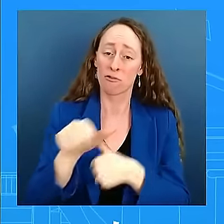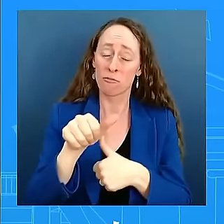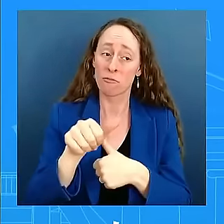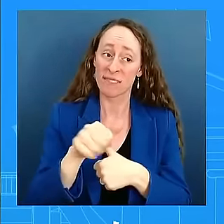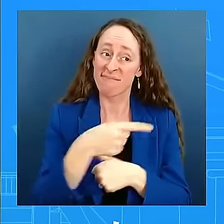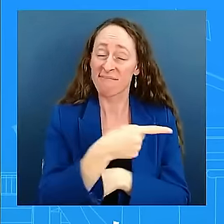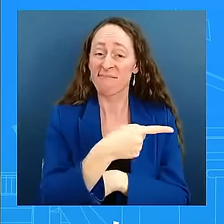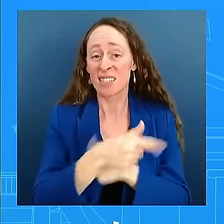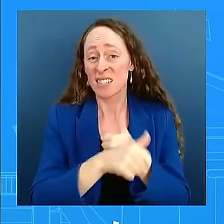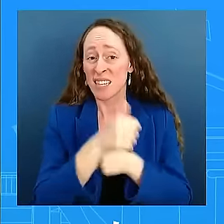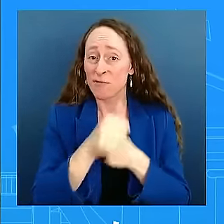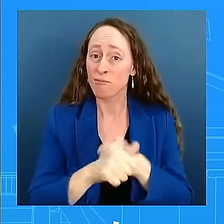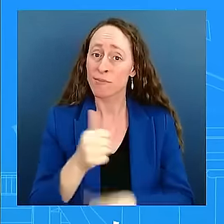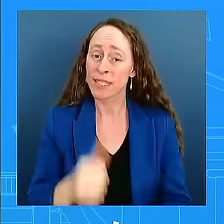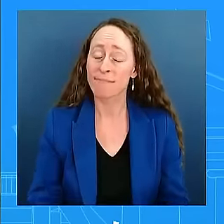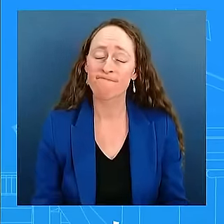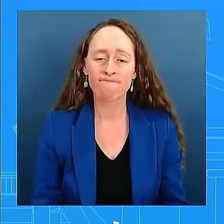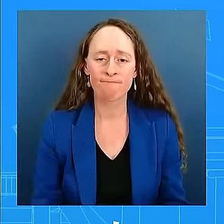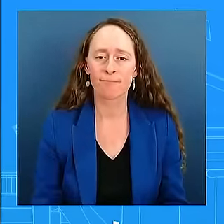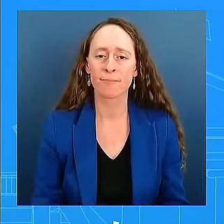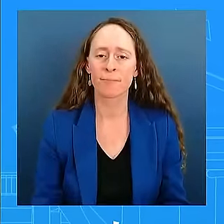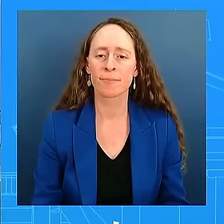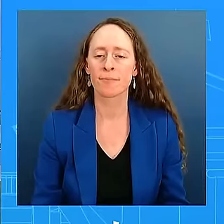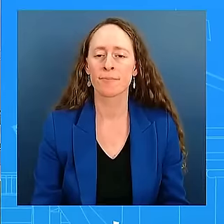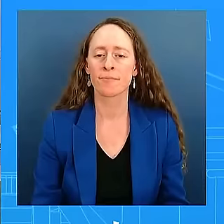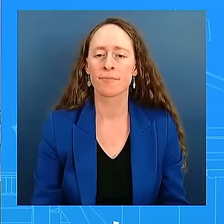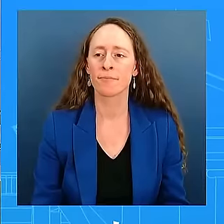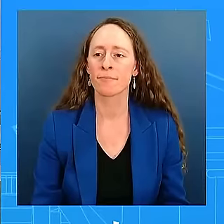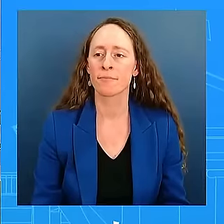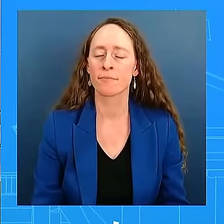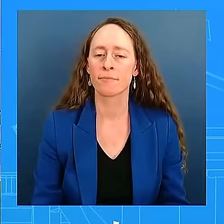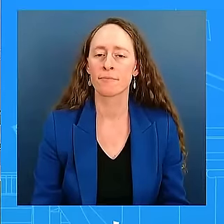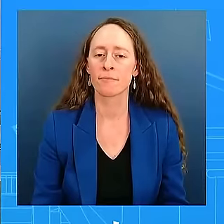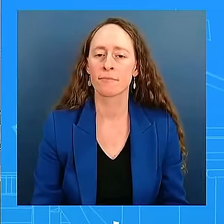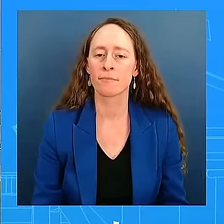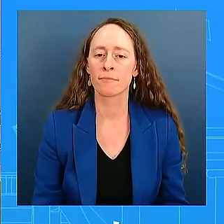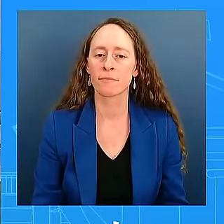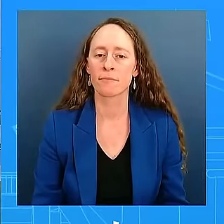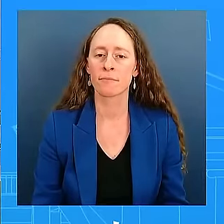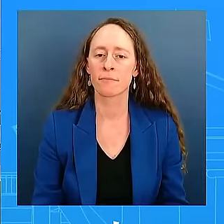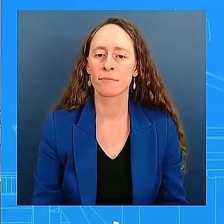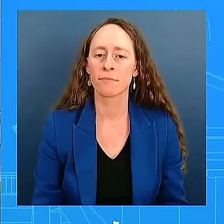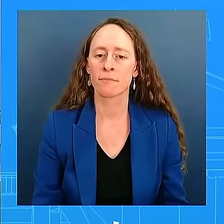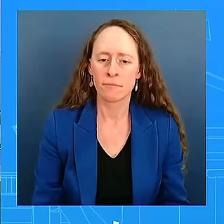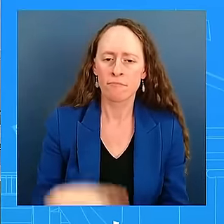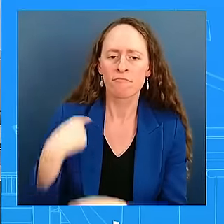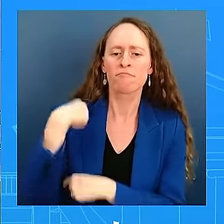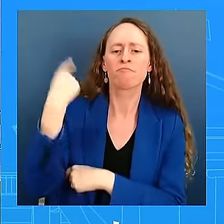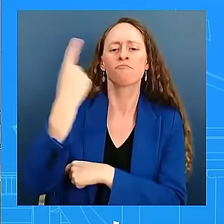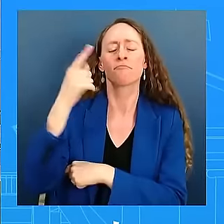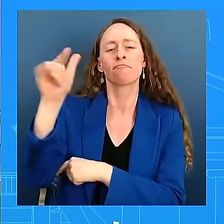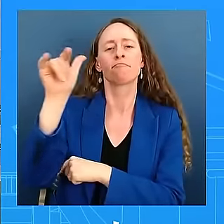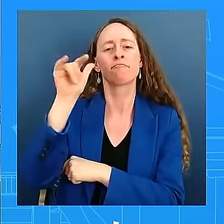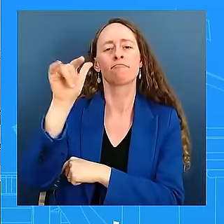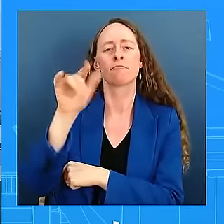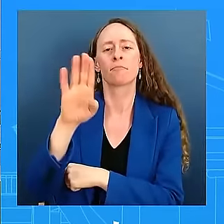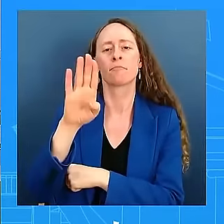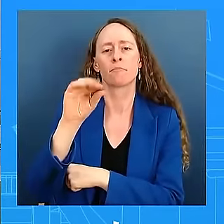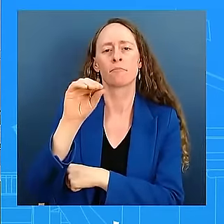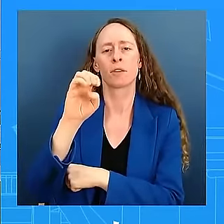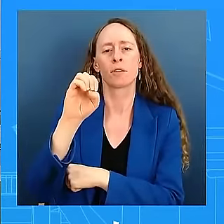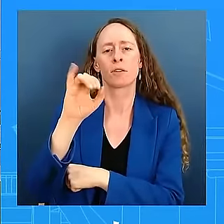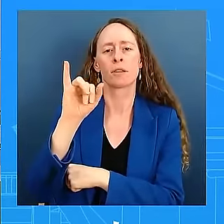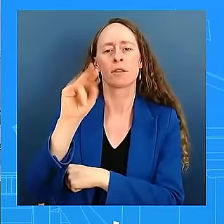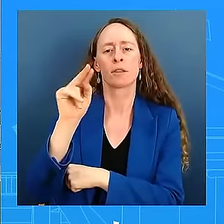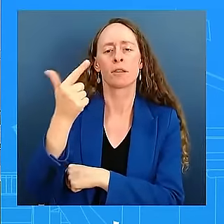Thanks, Corrine. On the Boeing strike, Boeing is returning to wage talks. And I just wanted to see if the White House is